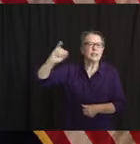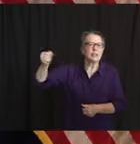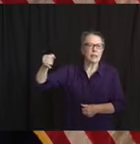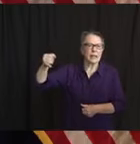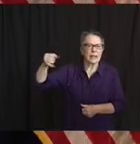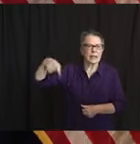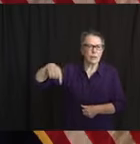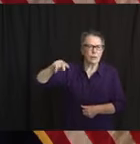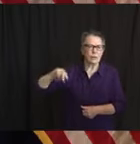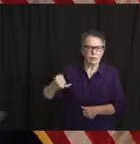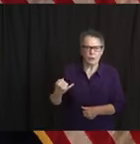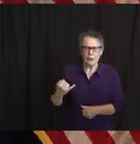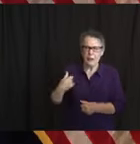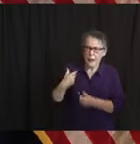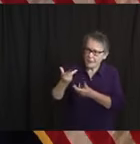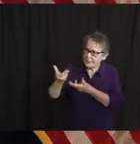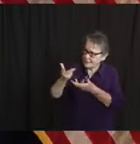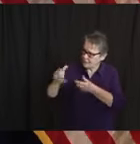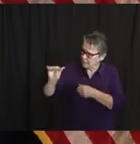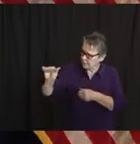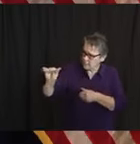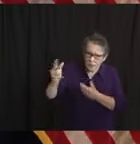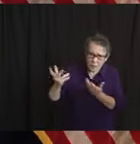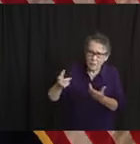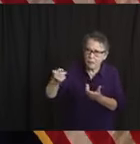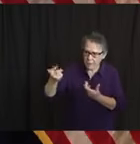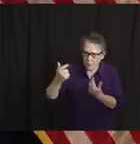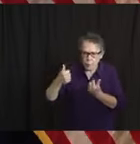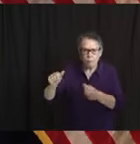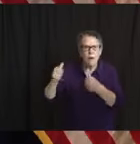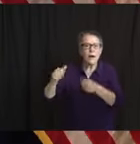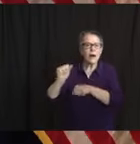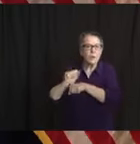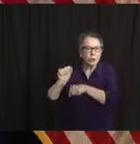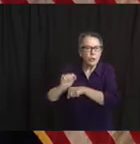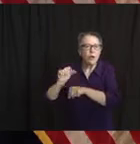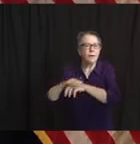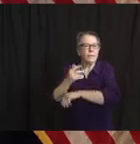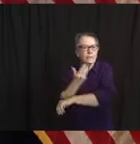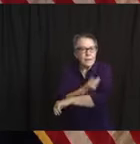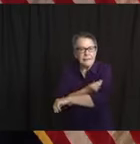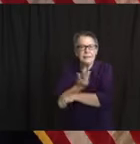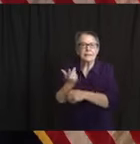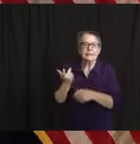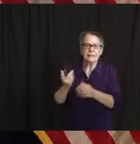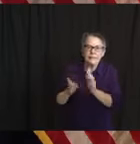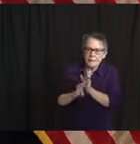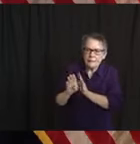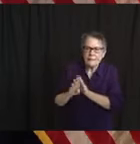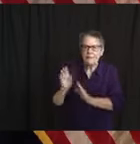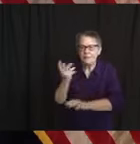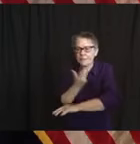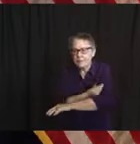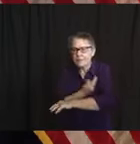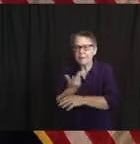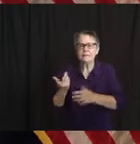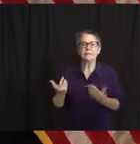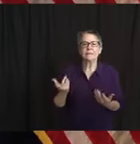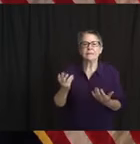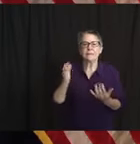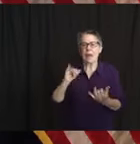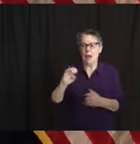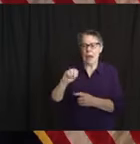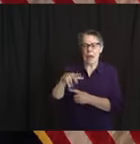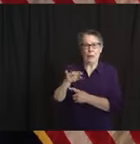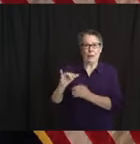equity within our state, and that's another reason why Judy and I are on this call earlier today. It's another reason why we're constantly